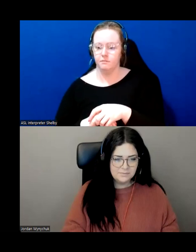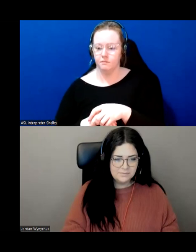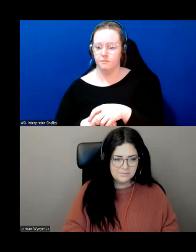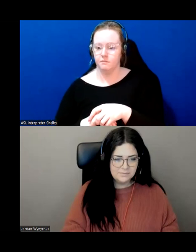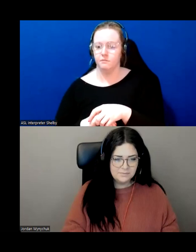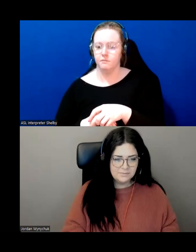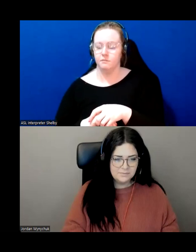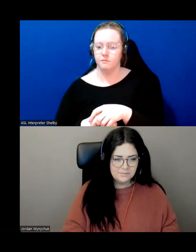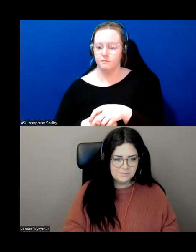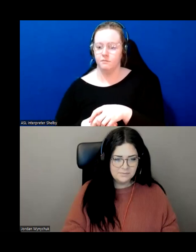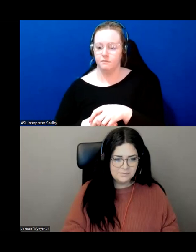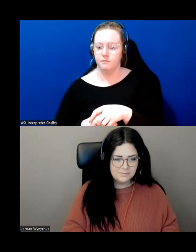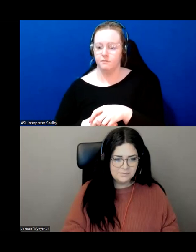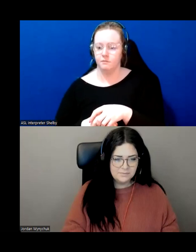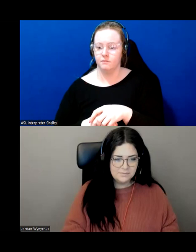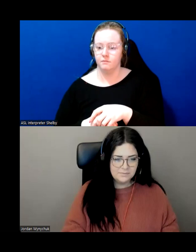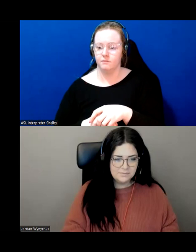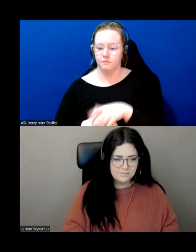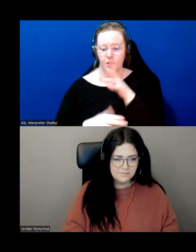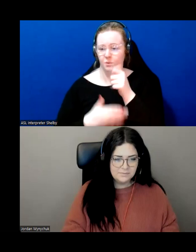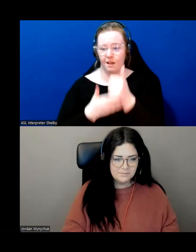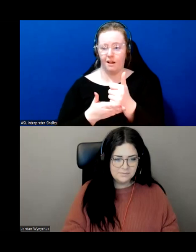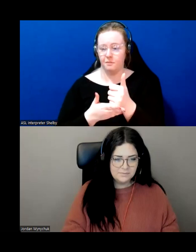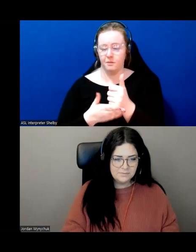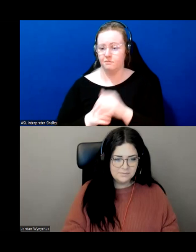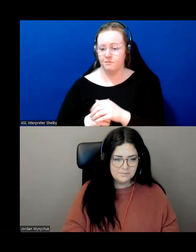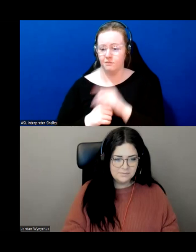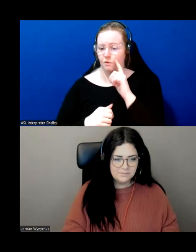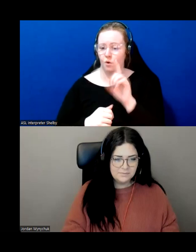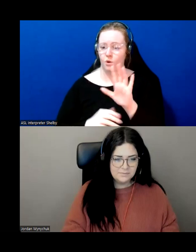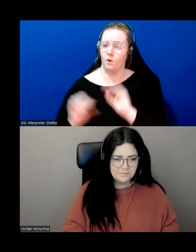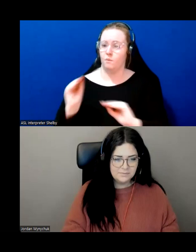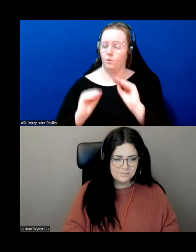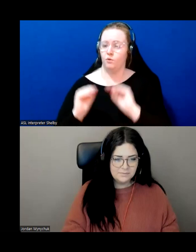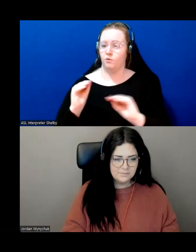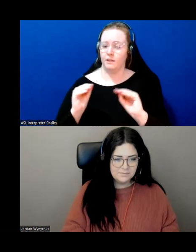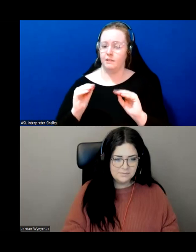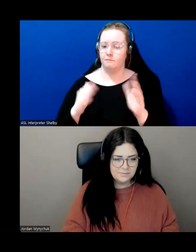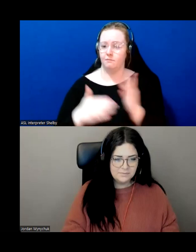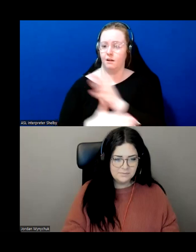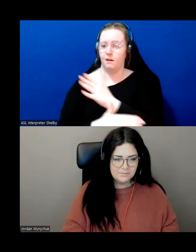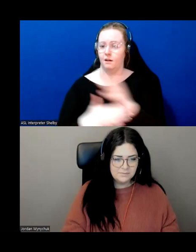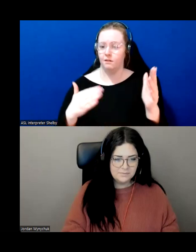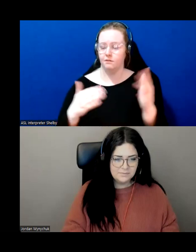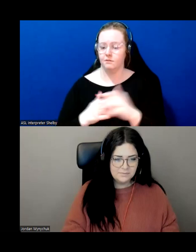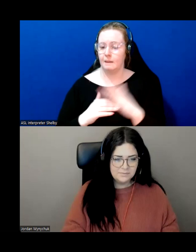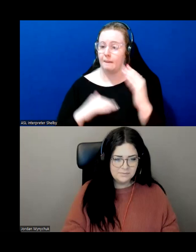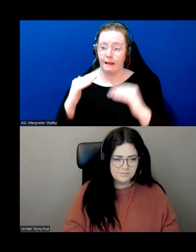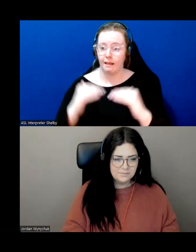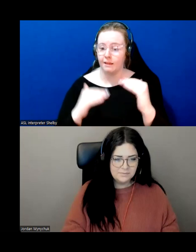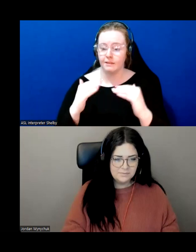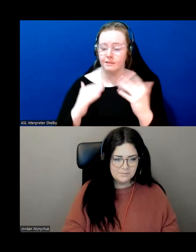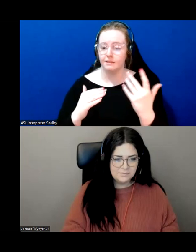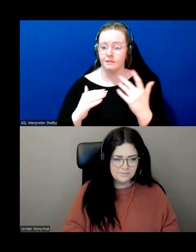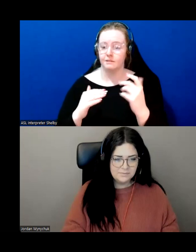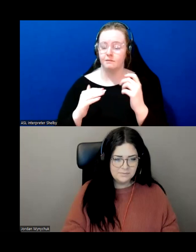um so many things like that help you in your range of motion balance you can stand up at your